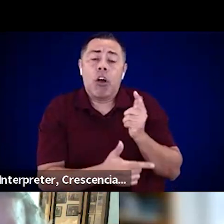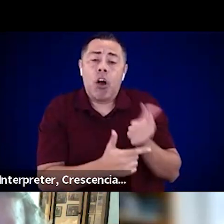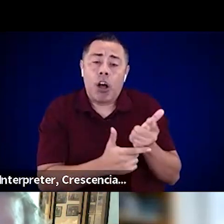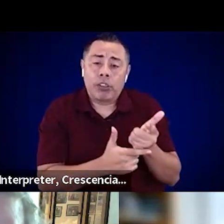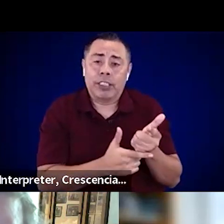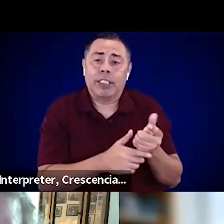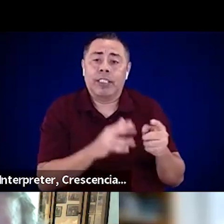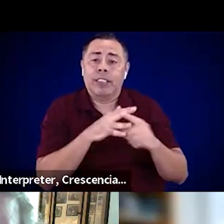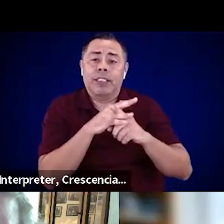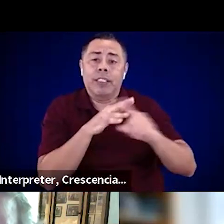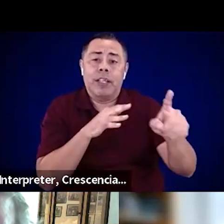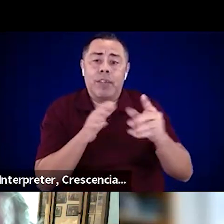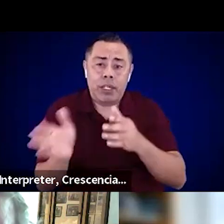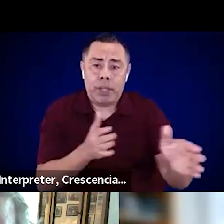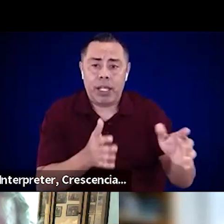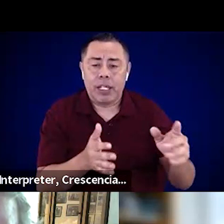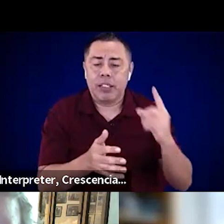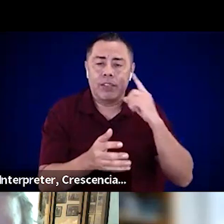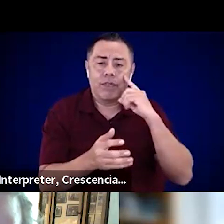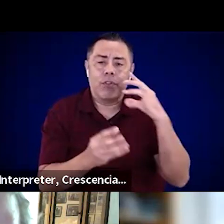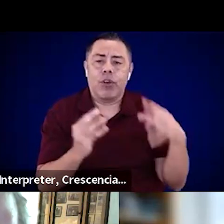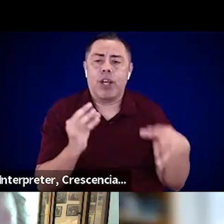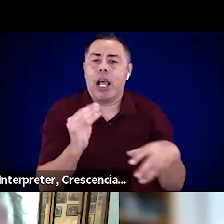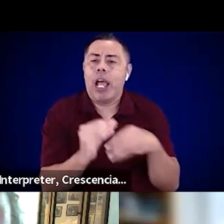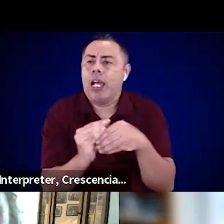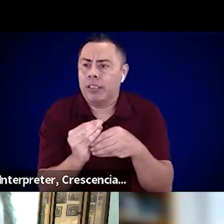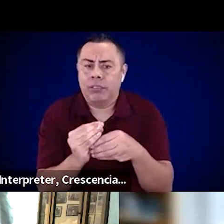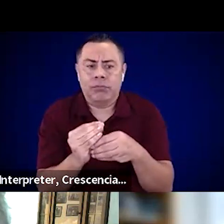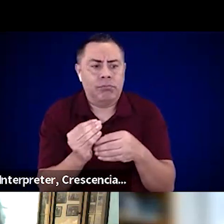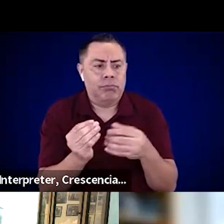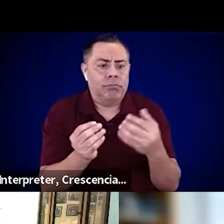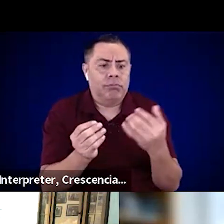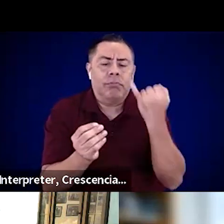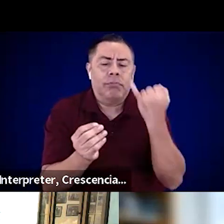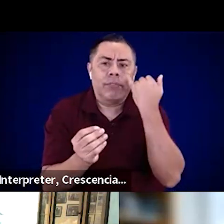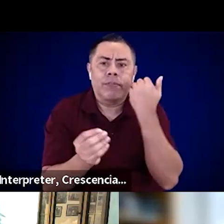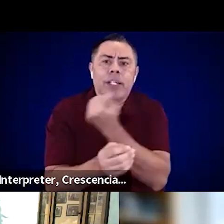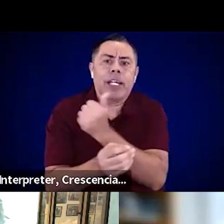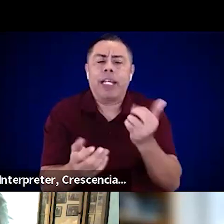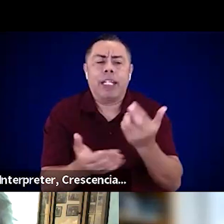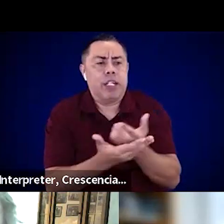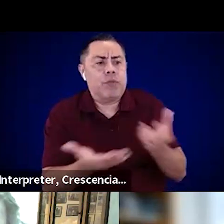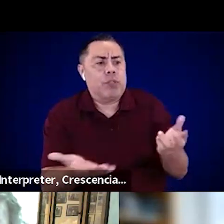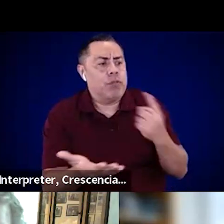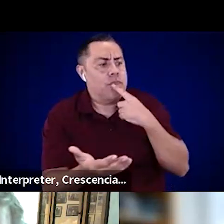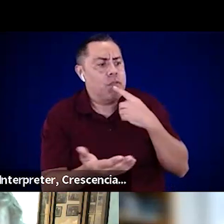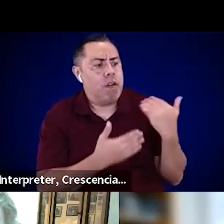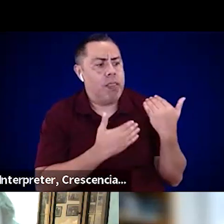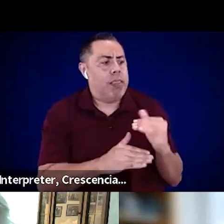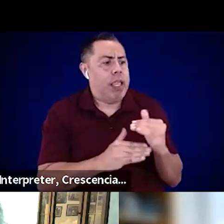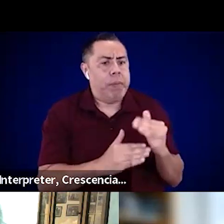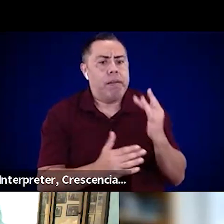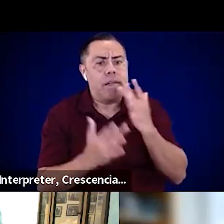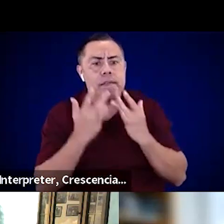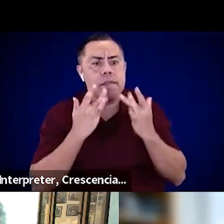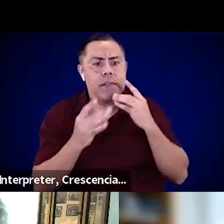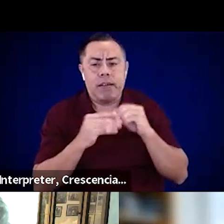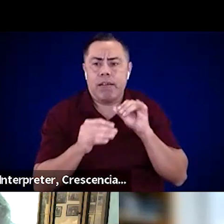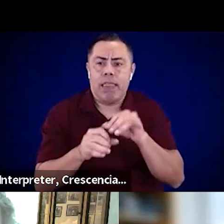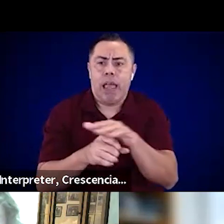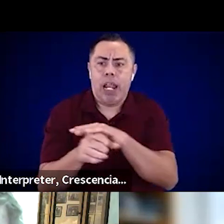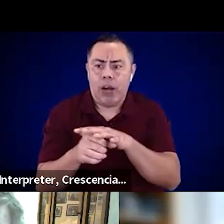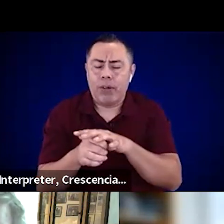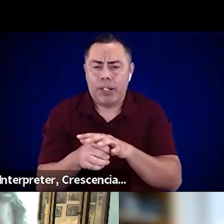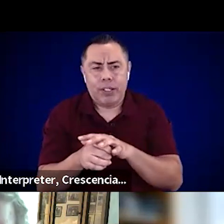the resource limitations that you have in, in the applicable jurisdiction. So,